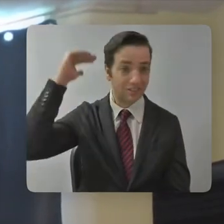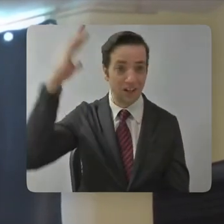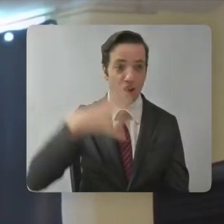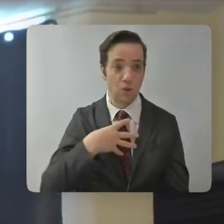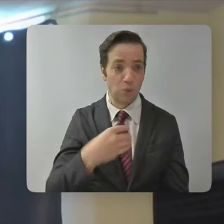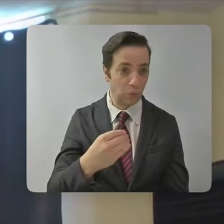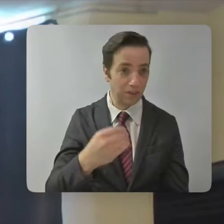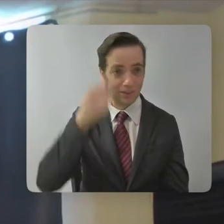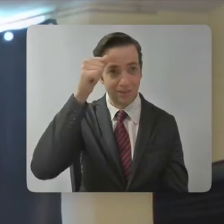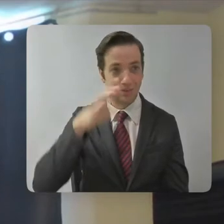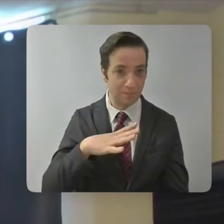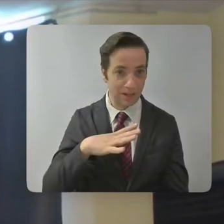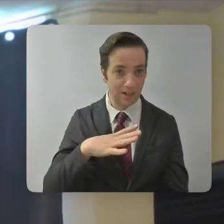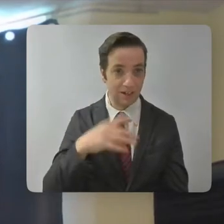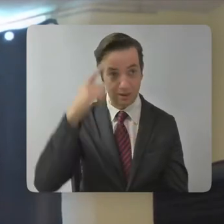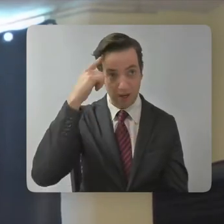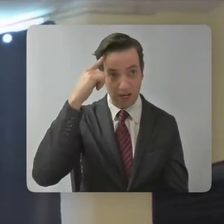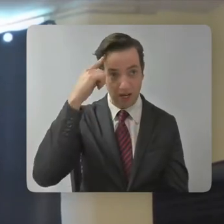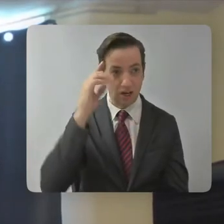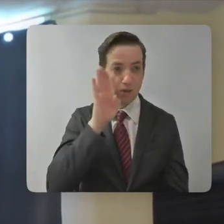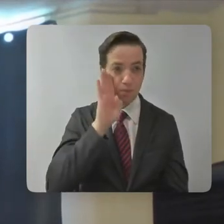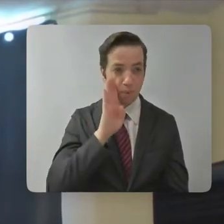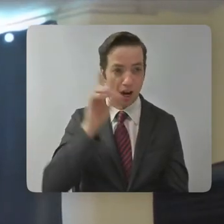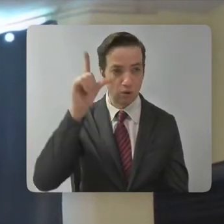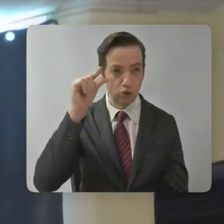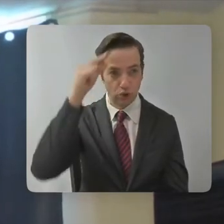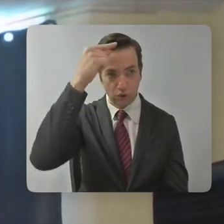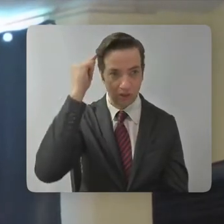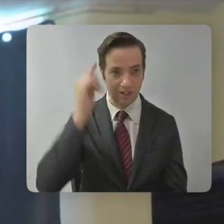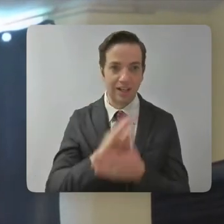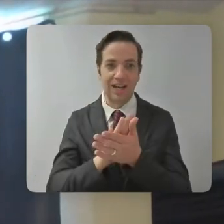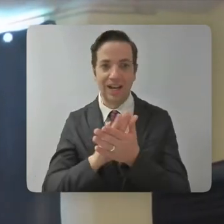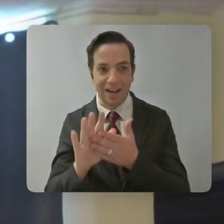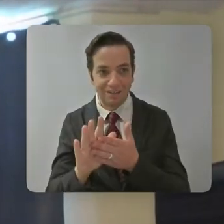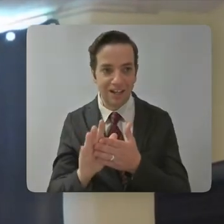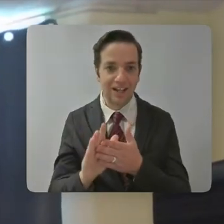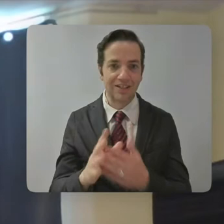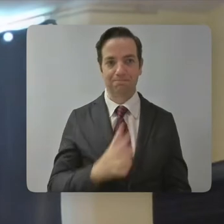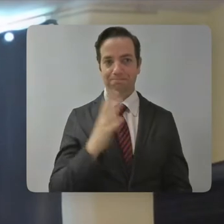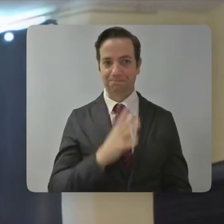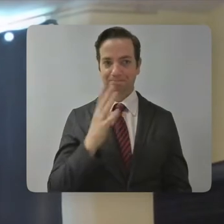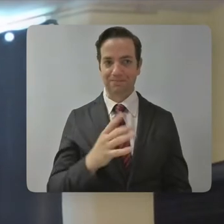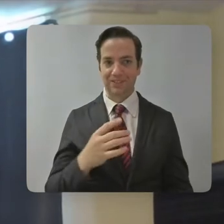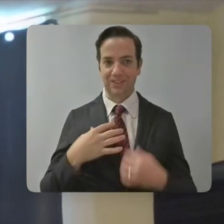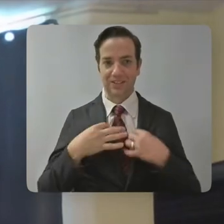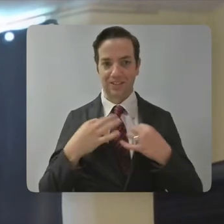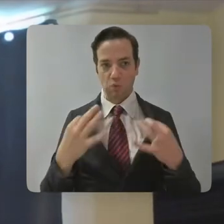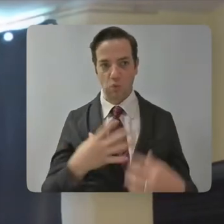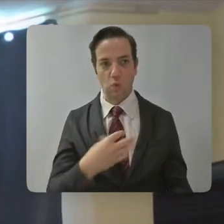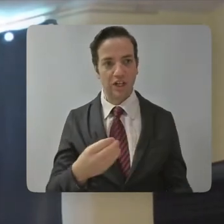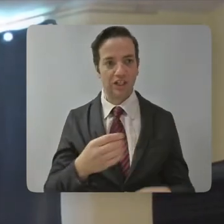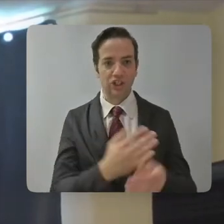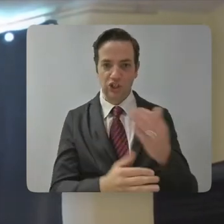I, uh, short brown hair, wearing a nice white dress shirt to make mom proud. And, uh, yeah, I'm in my